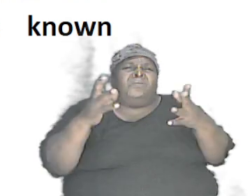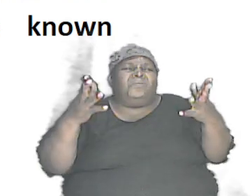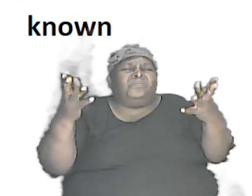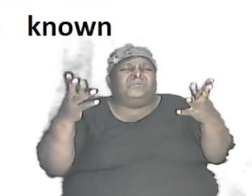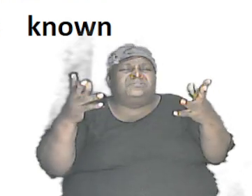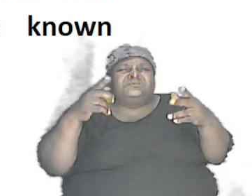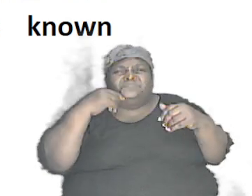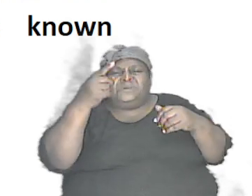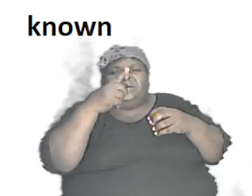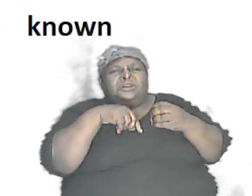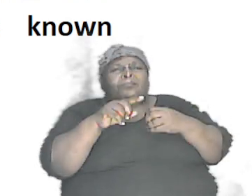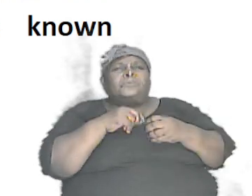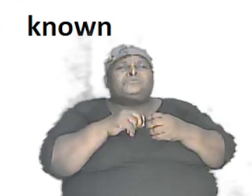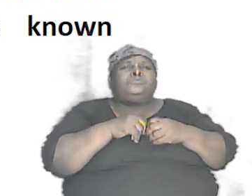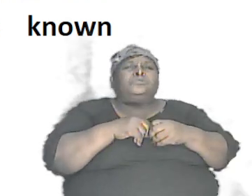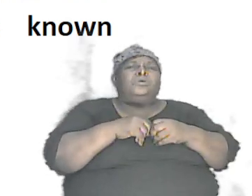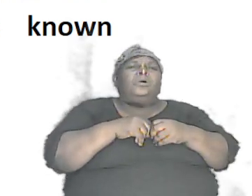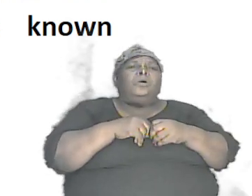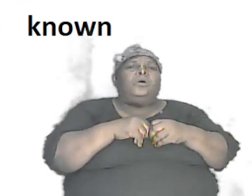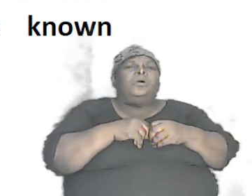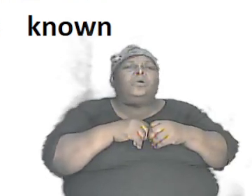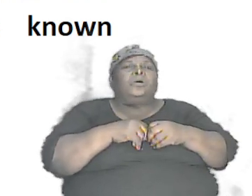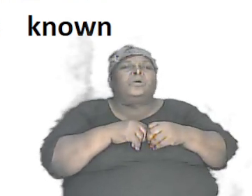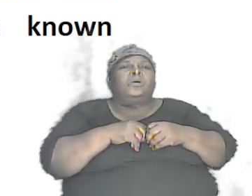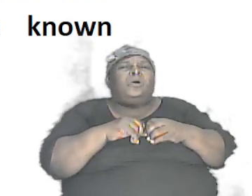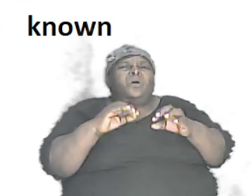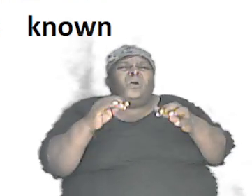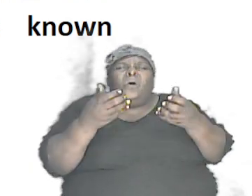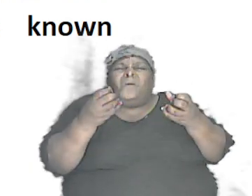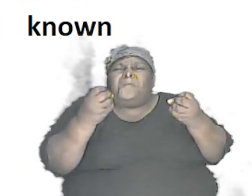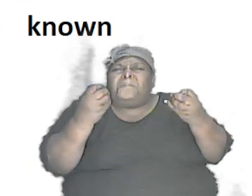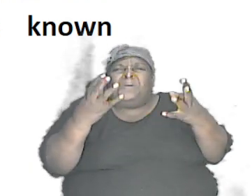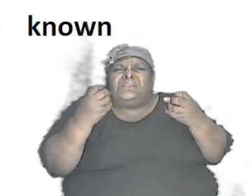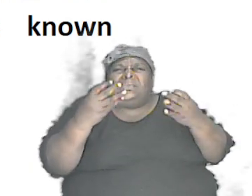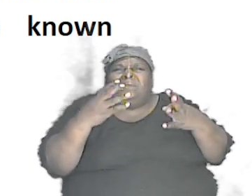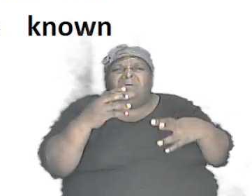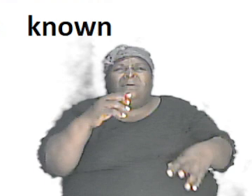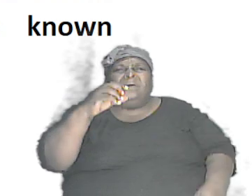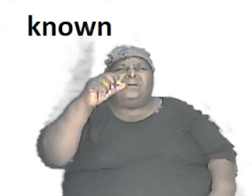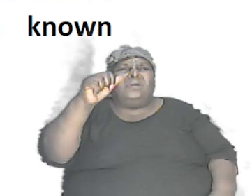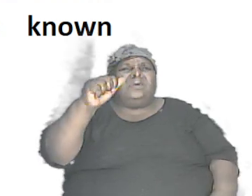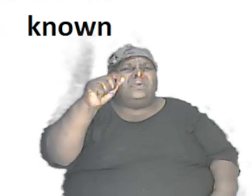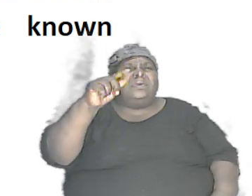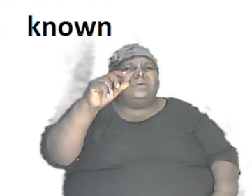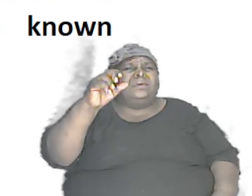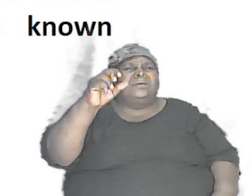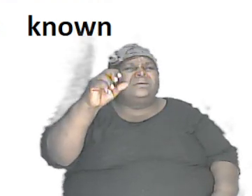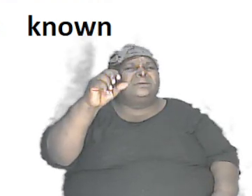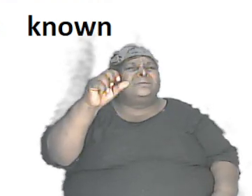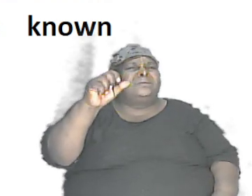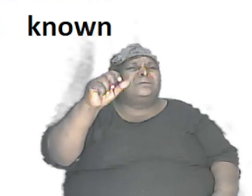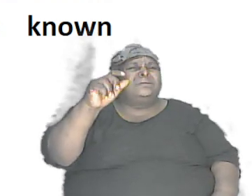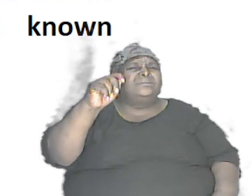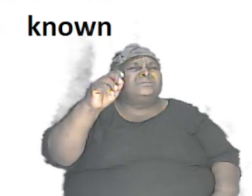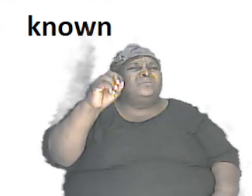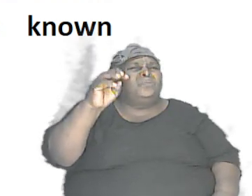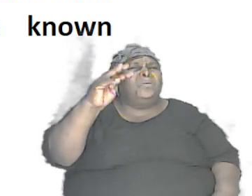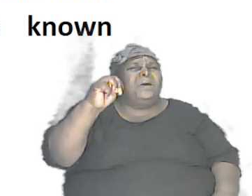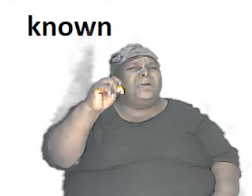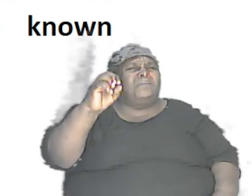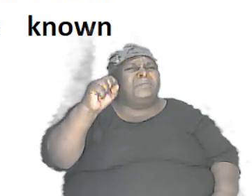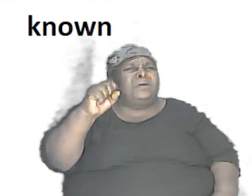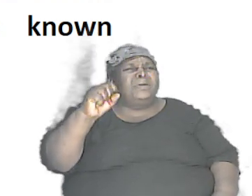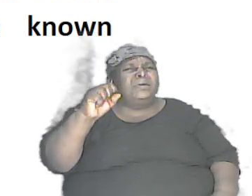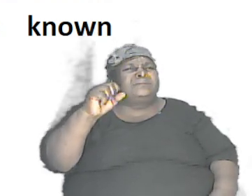talking about now do you know how many atoms there are in the universe and I answer the question it is estimated that there